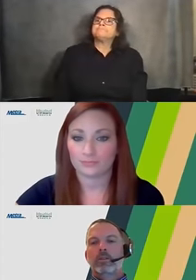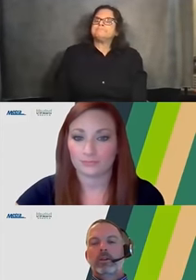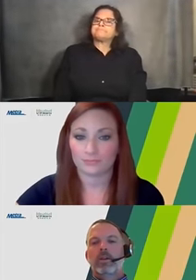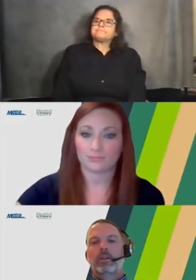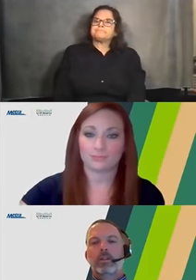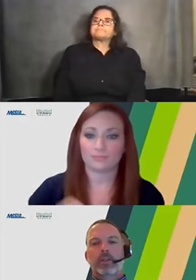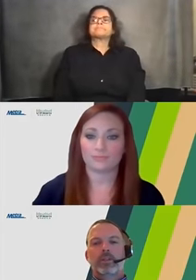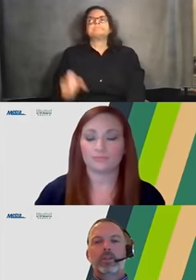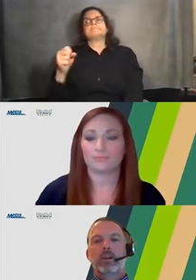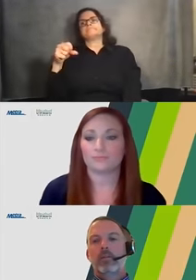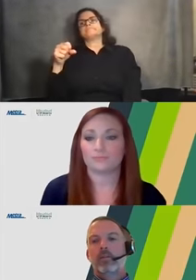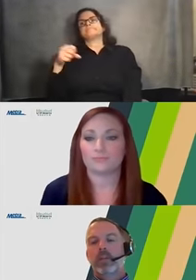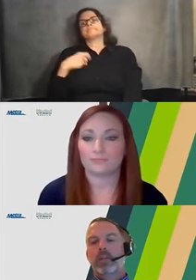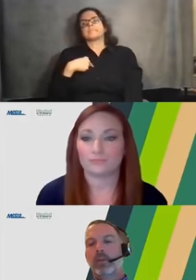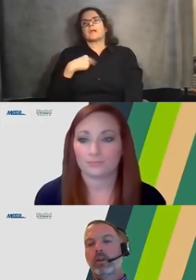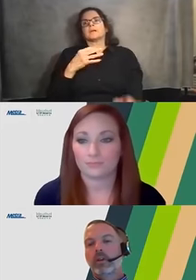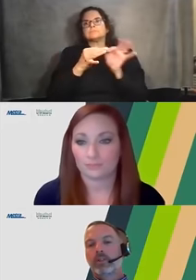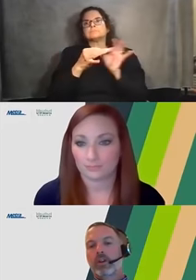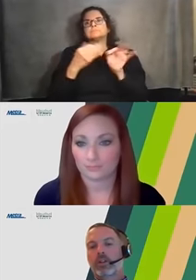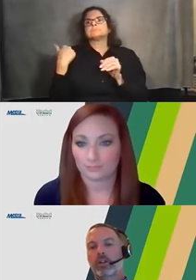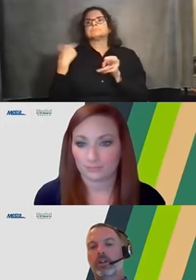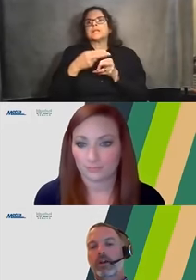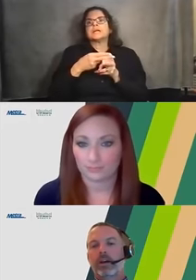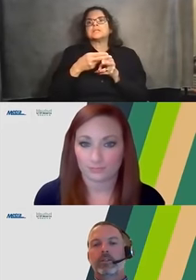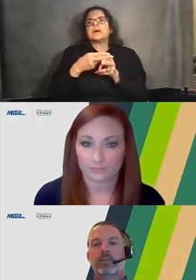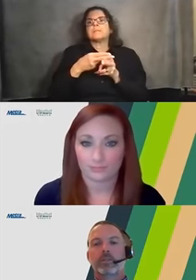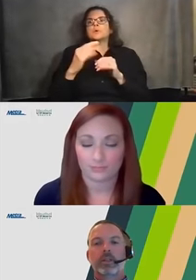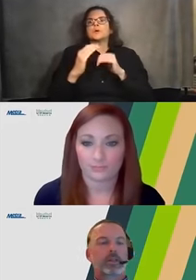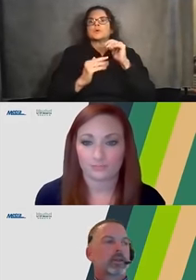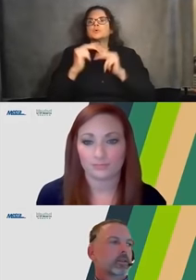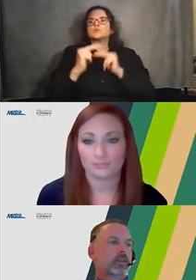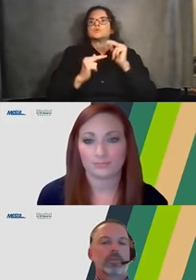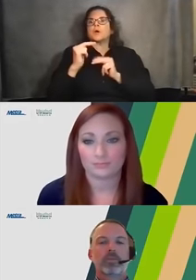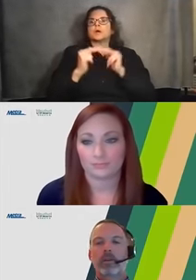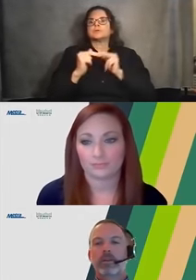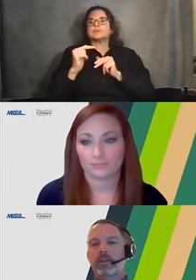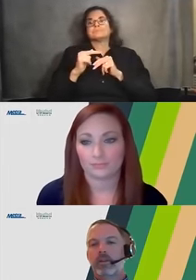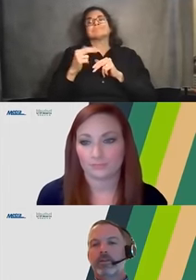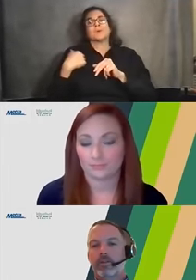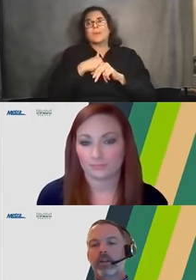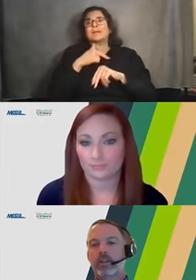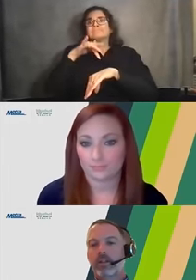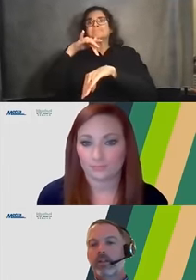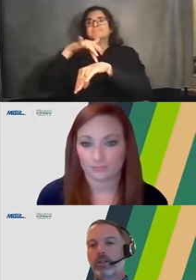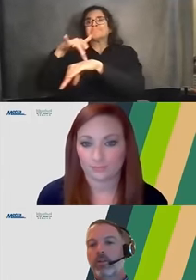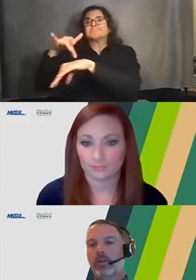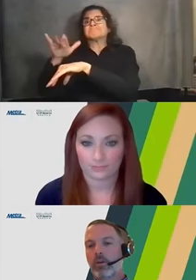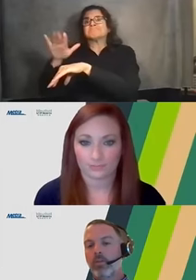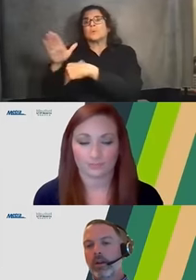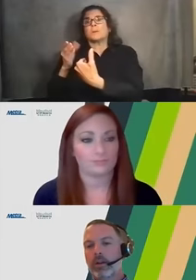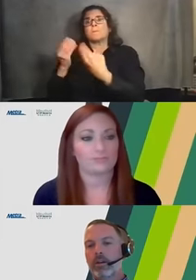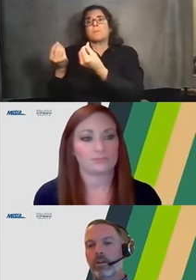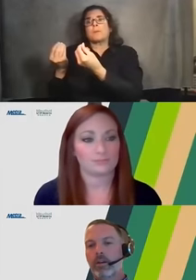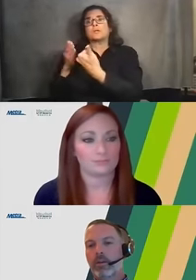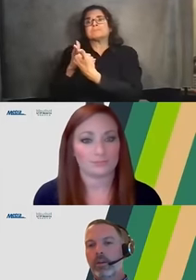Yeah, so as I mentioned, temporary construction access would be needed on some of those properties that are directly adjacent or